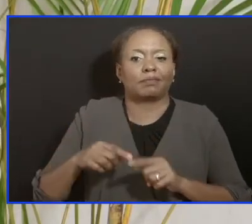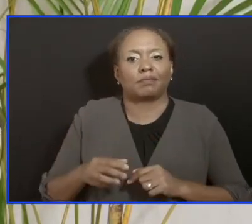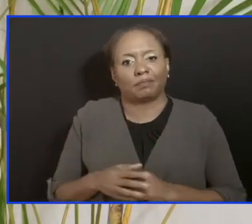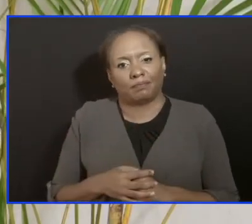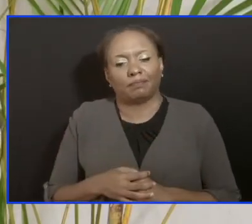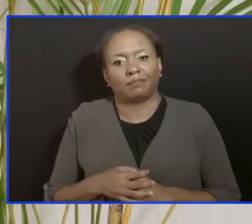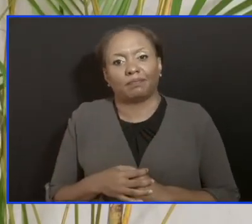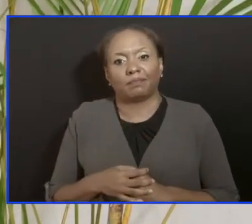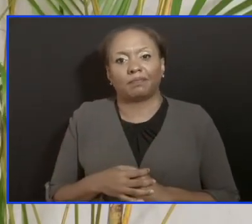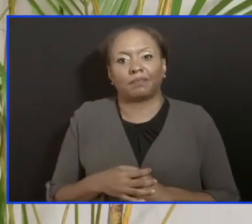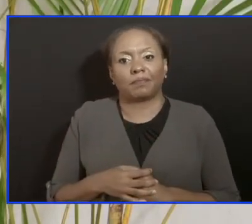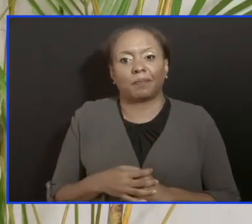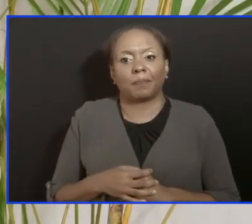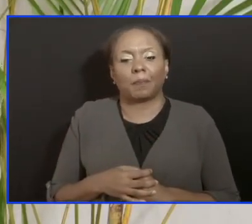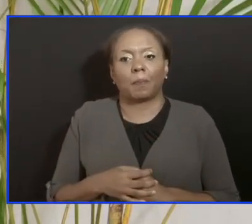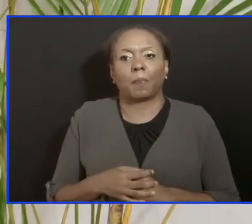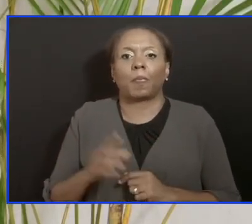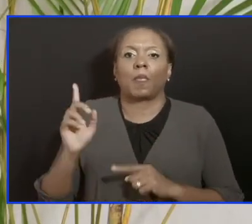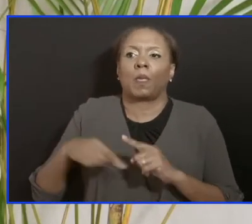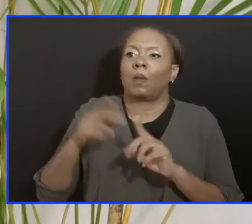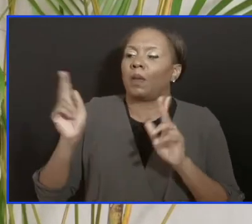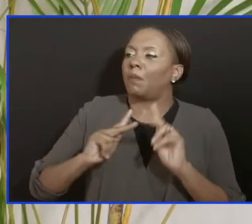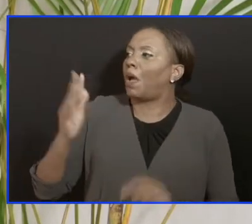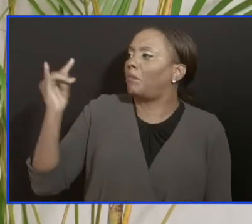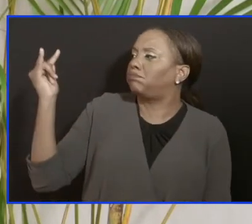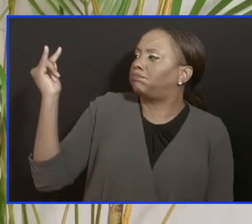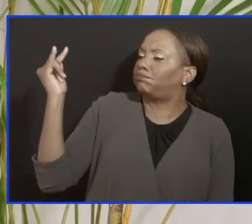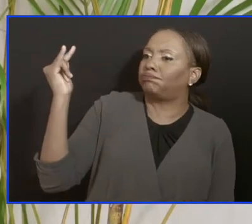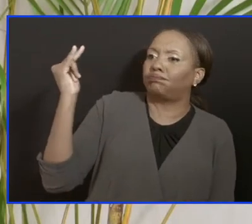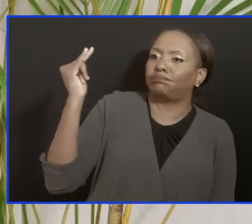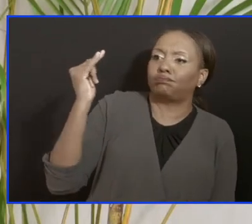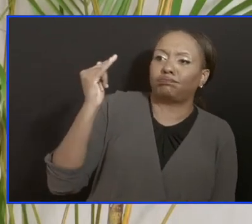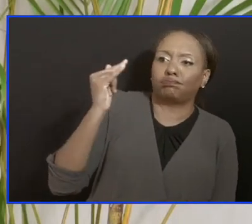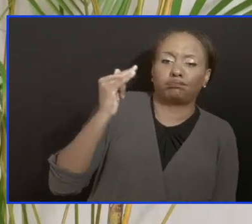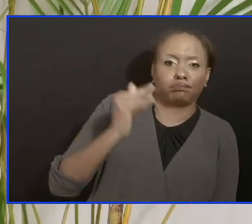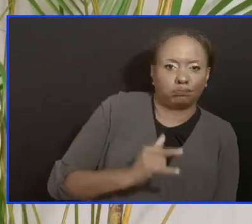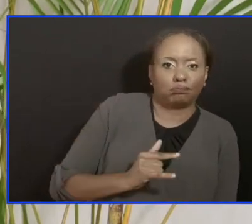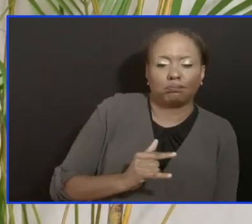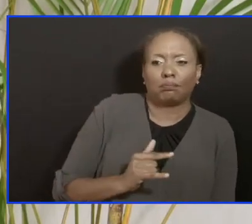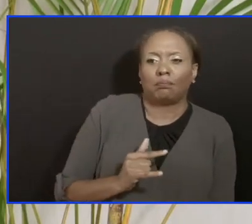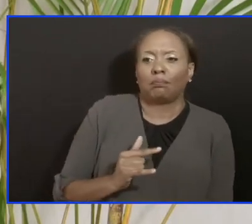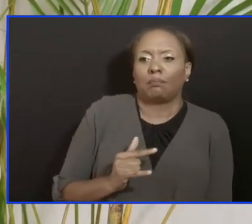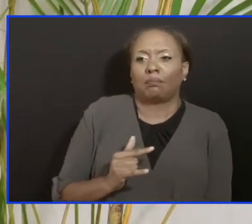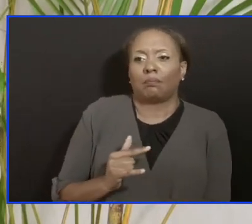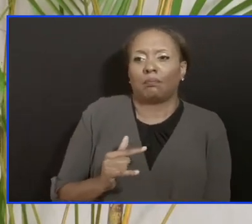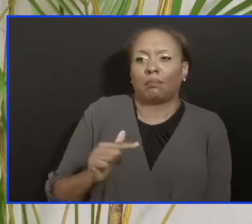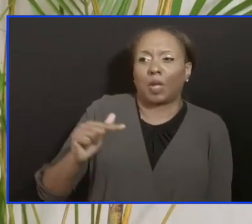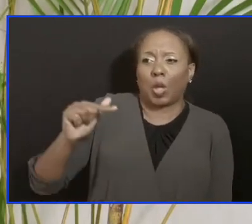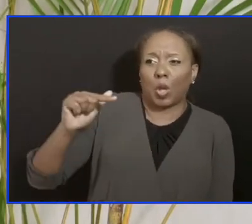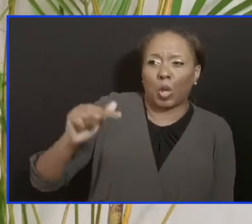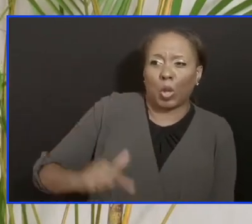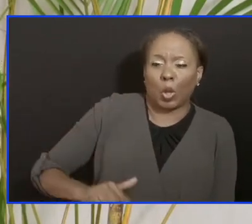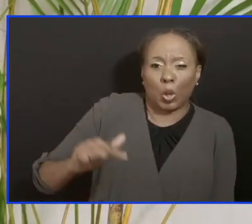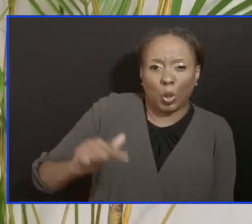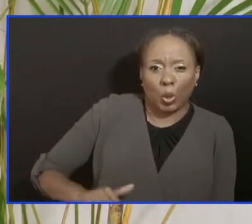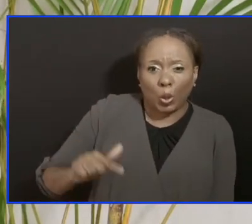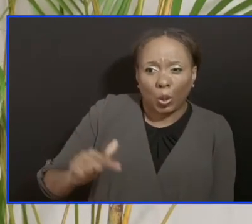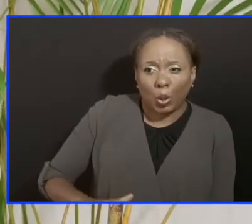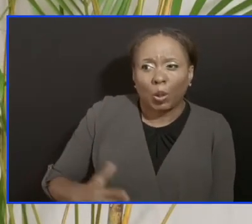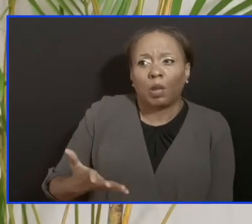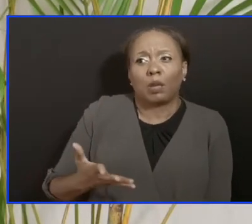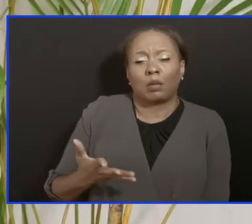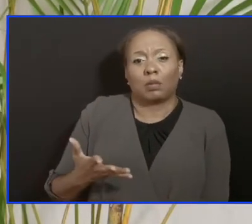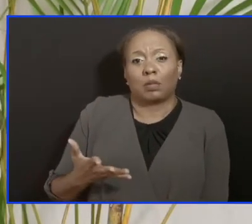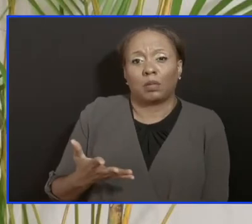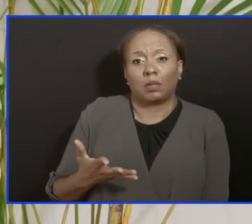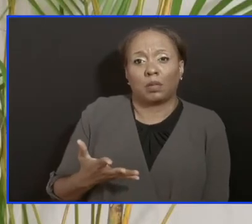on arrival or travelers to Barbados, and the amount of tests that were required to be able to do that.